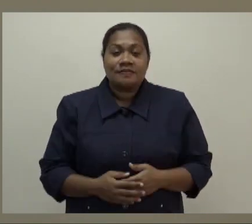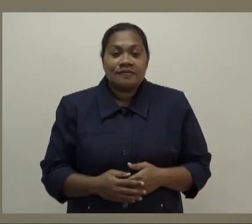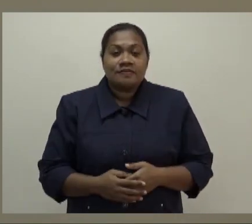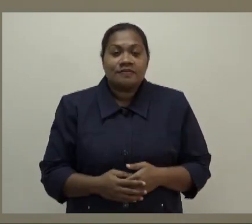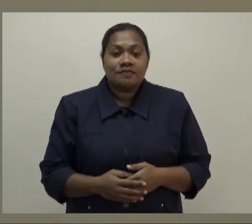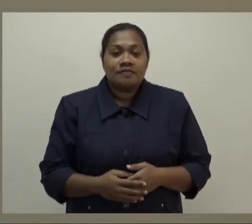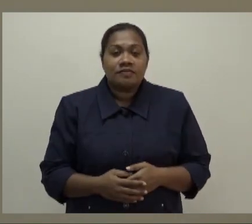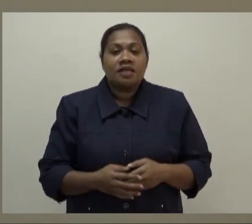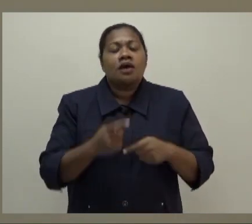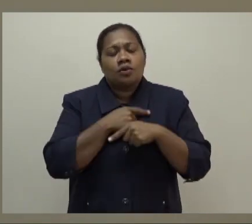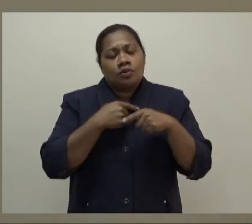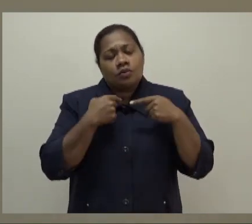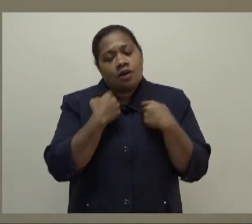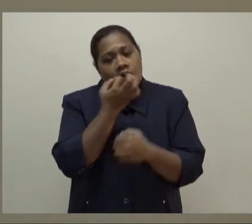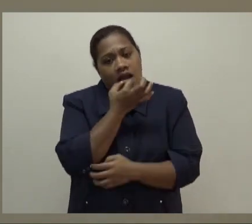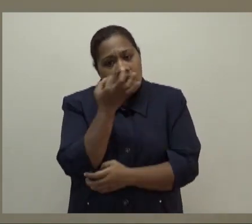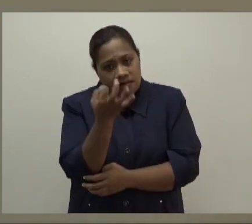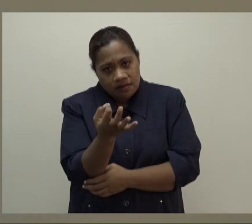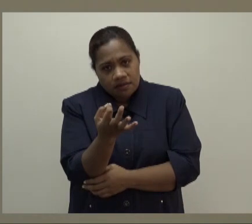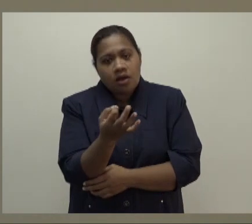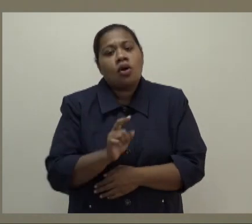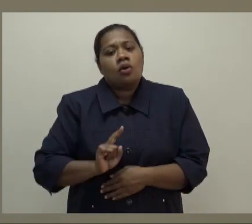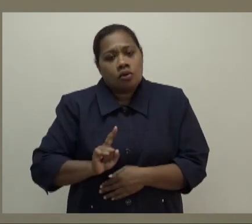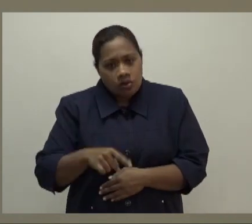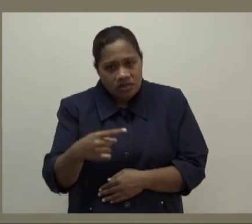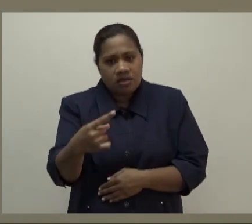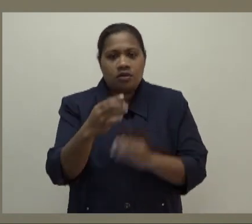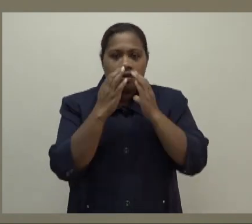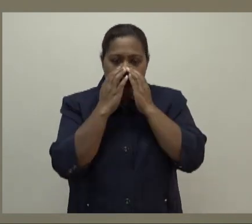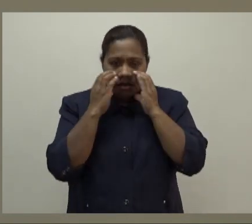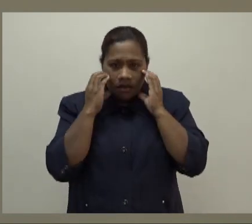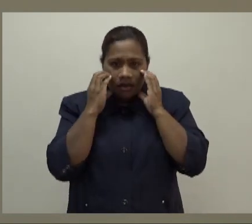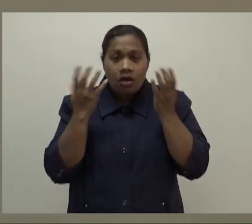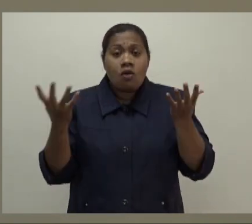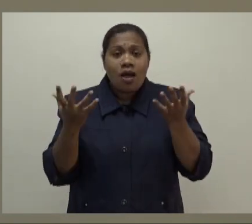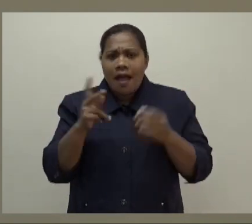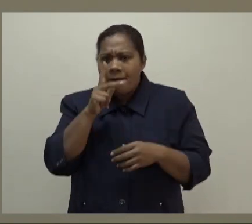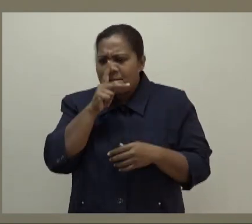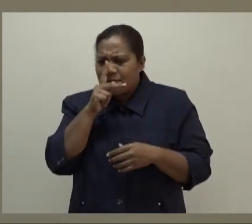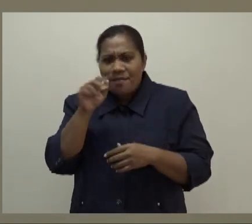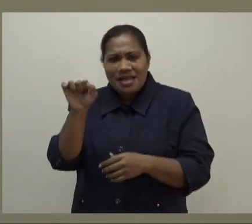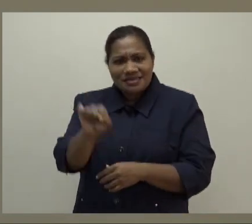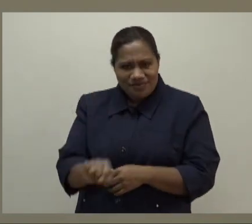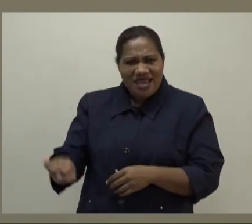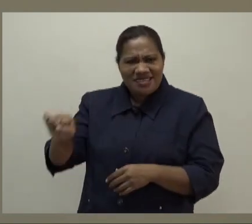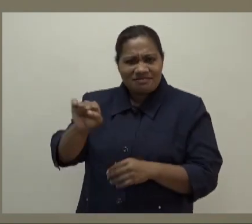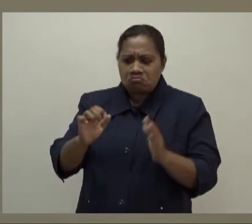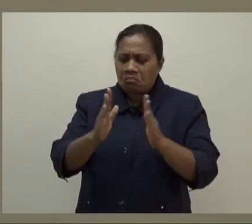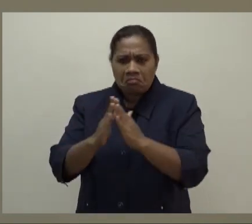that we ask that they remain in place for public spaces, and especially within